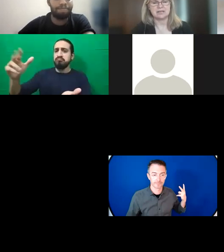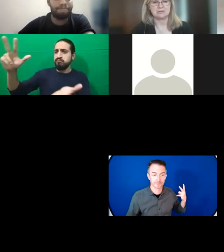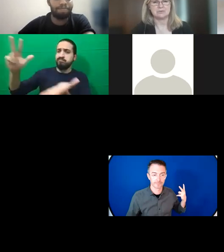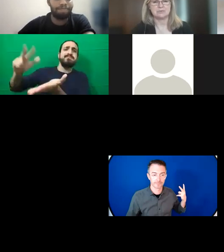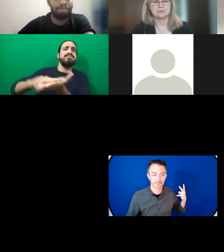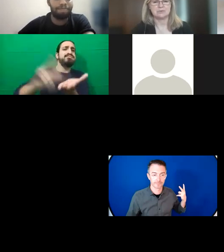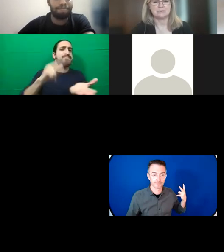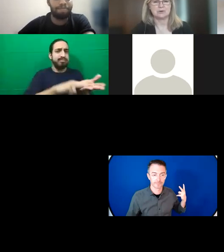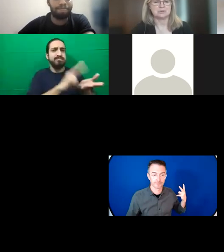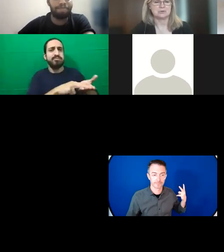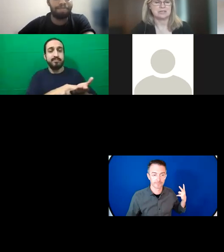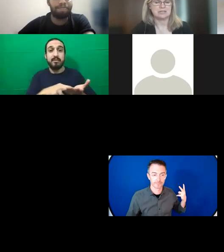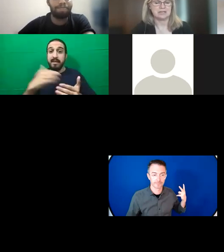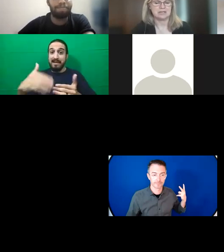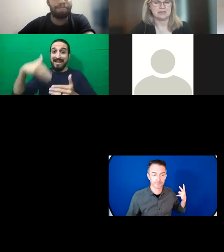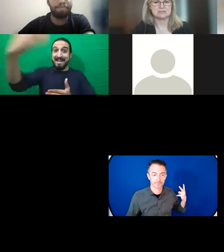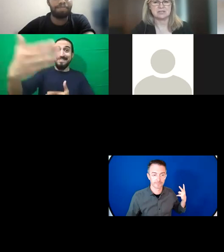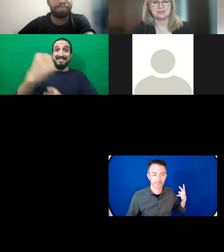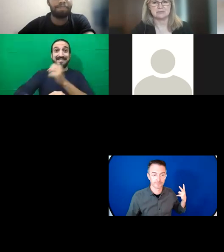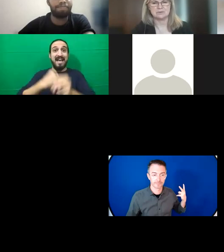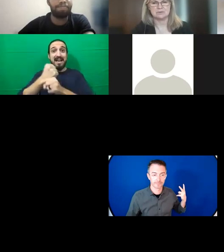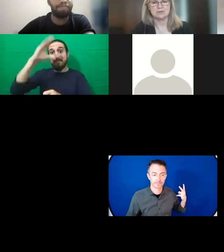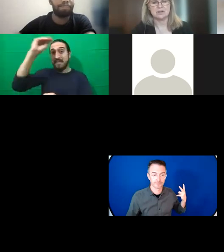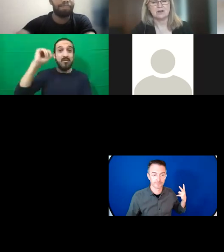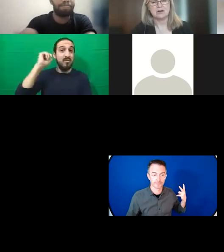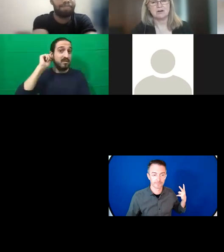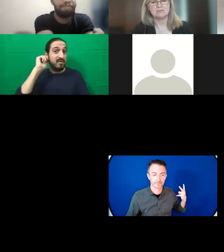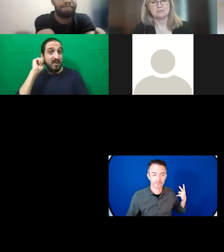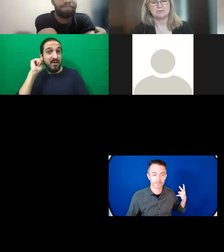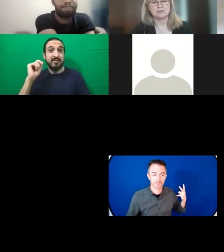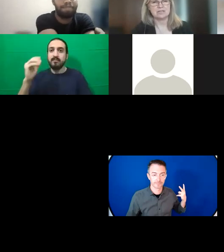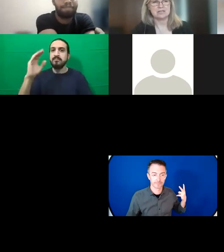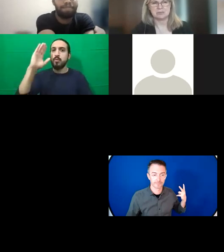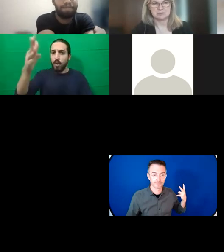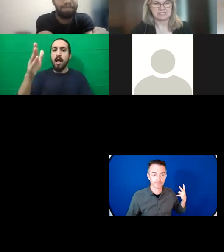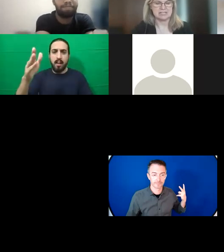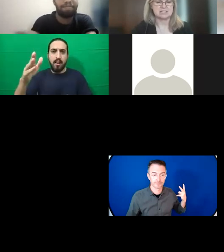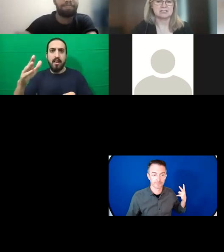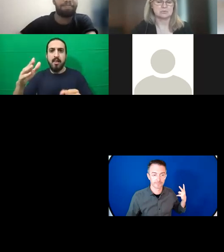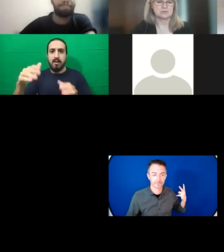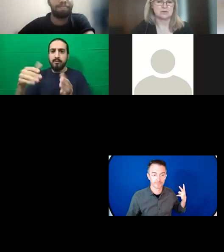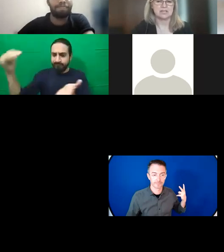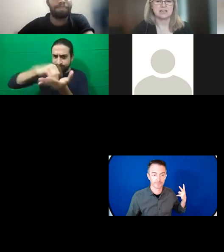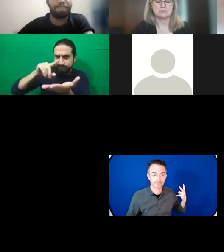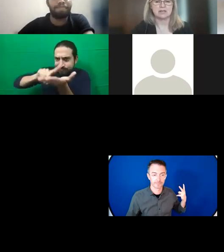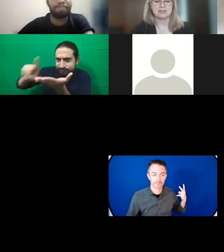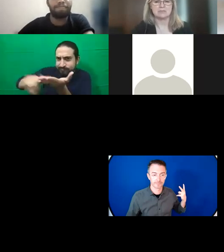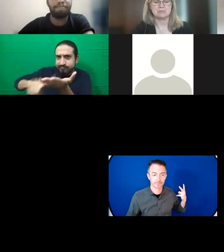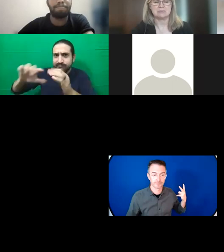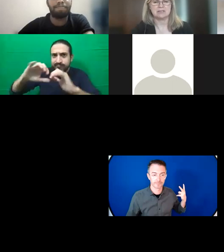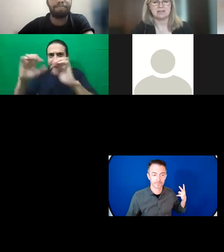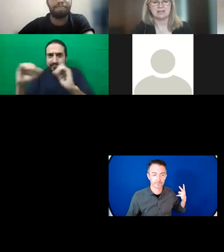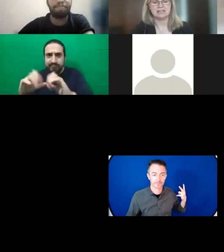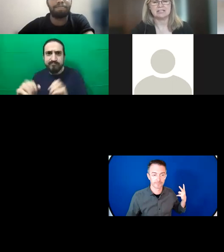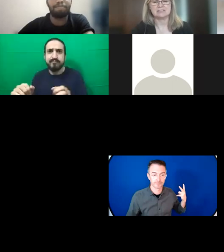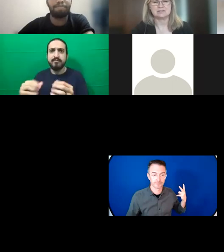action plan will go through an intermediate review of the implementation and what's working and where there